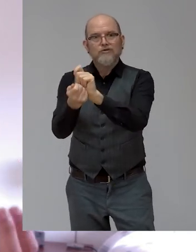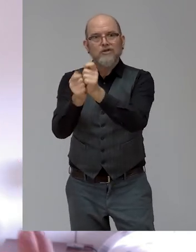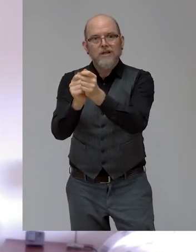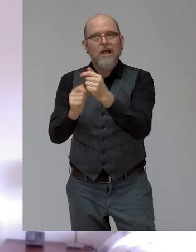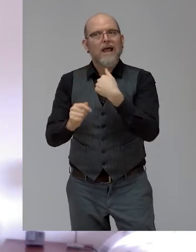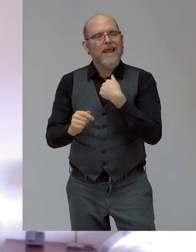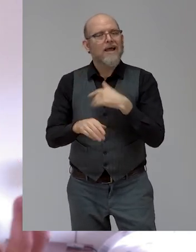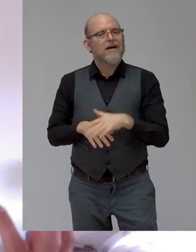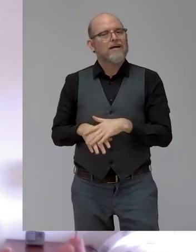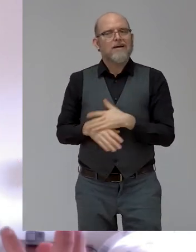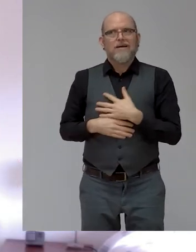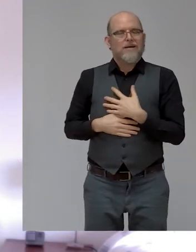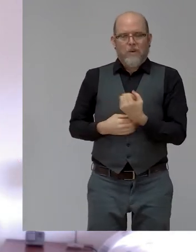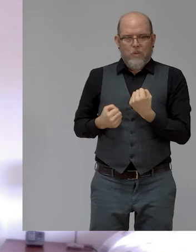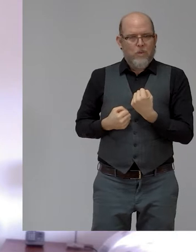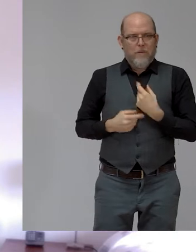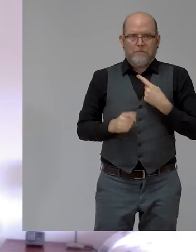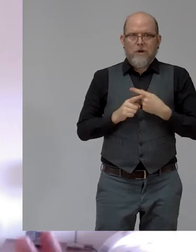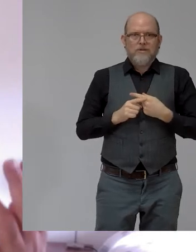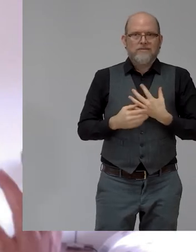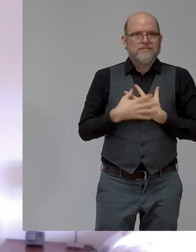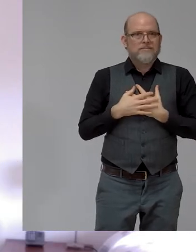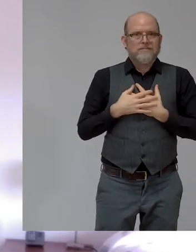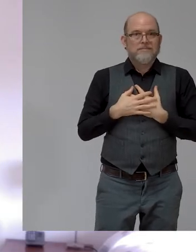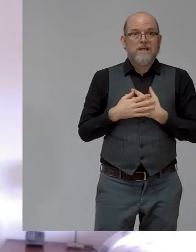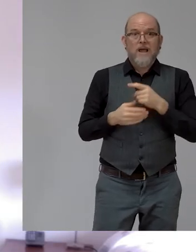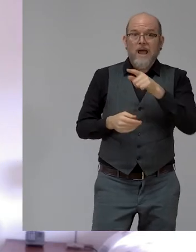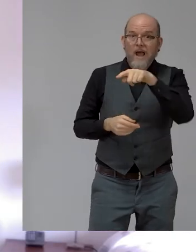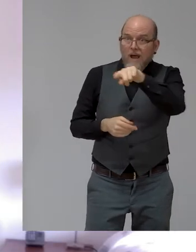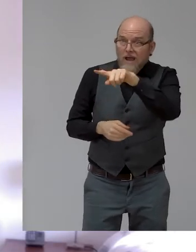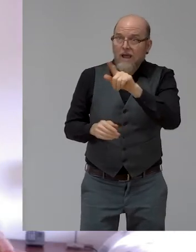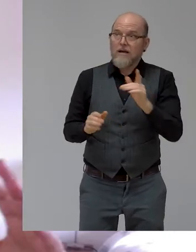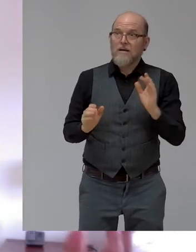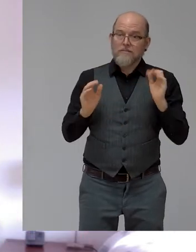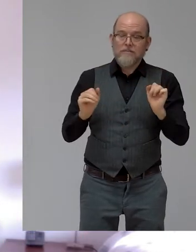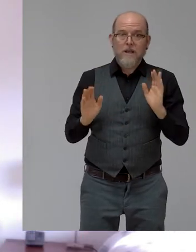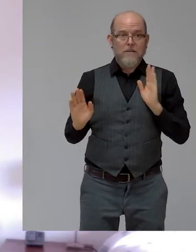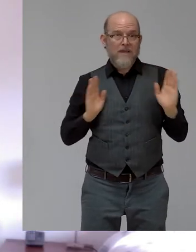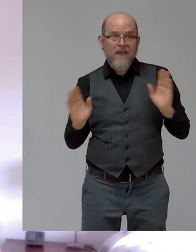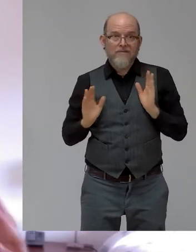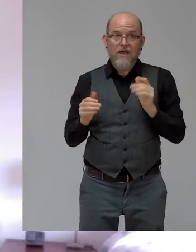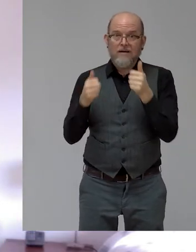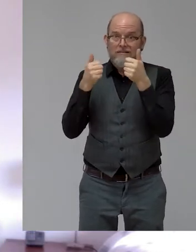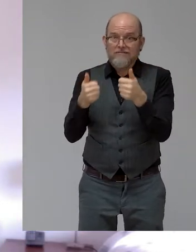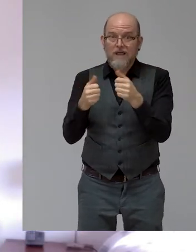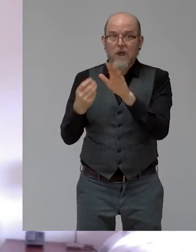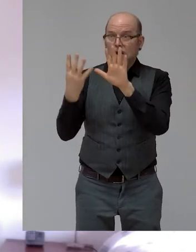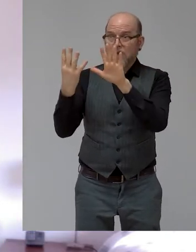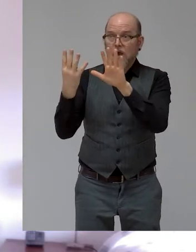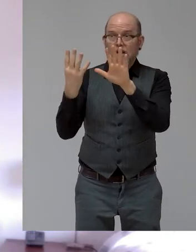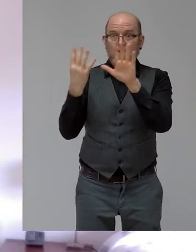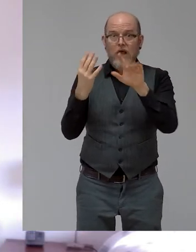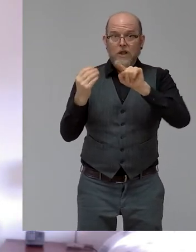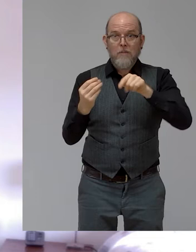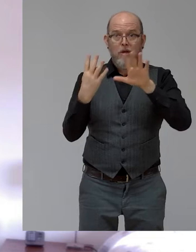Everybody wants to do the right thing. 99.9% of the people in this world want to do the right thing. In the environment, if they are allowed to do